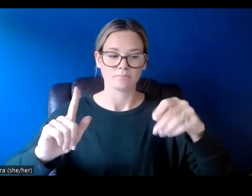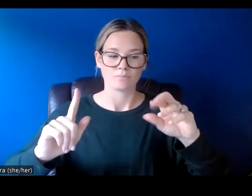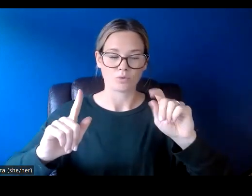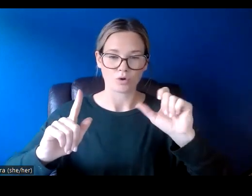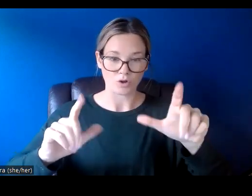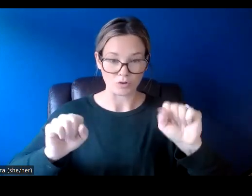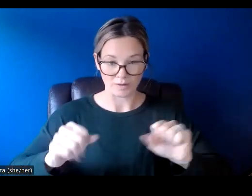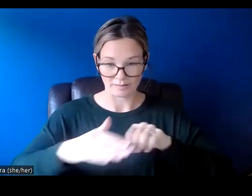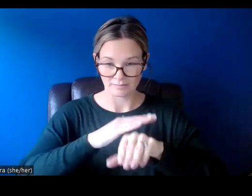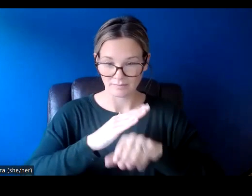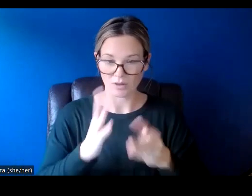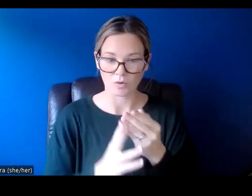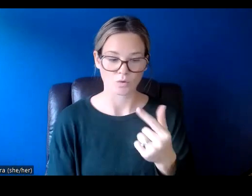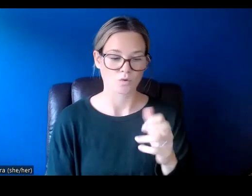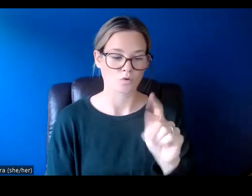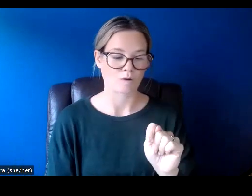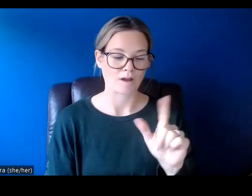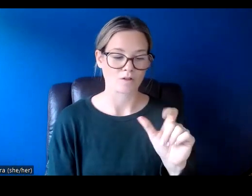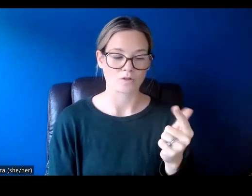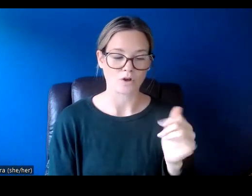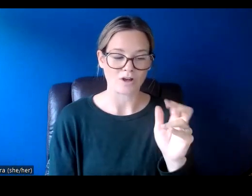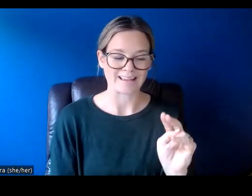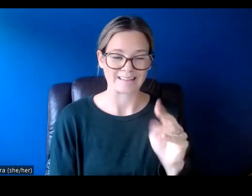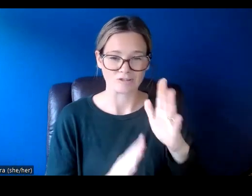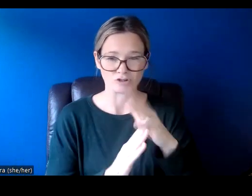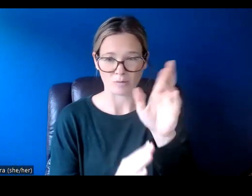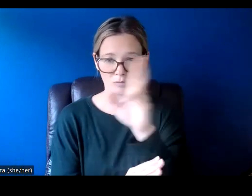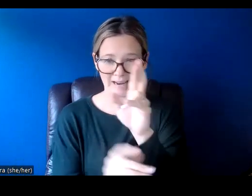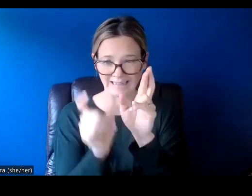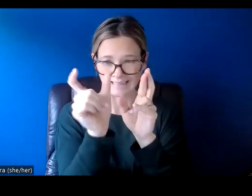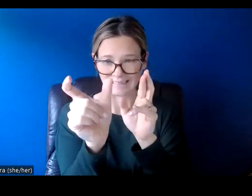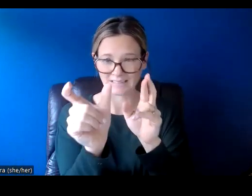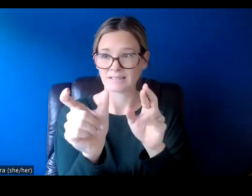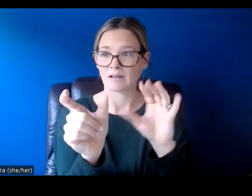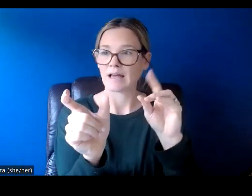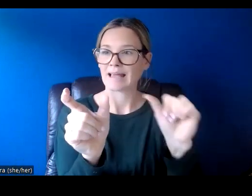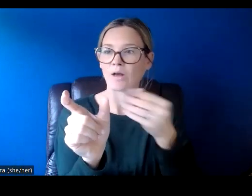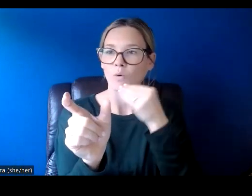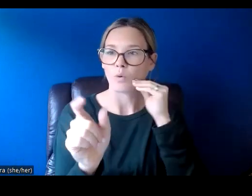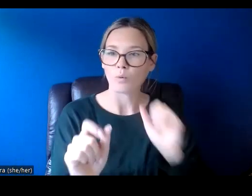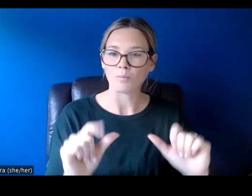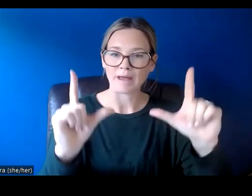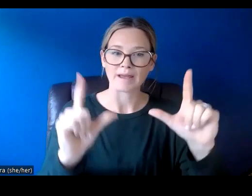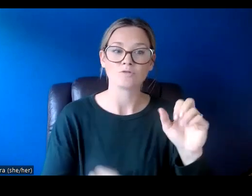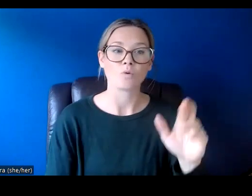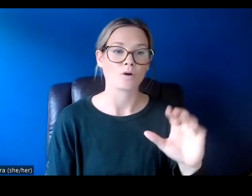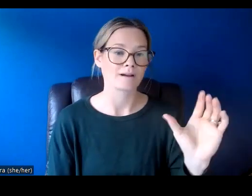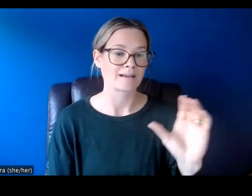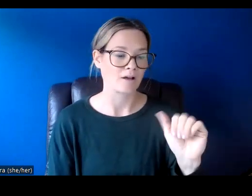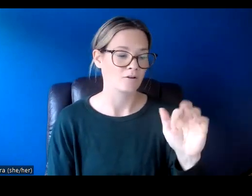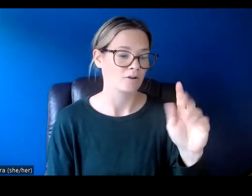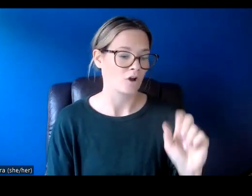to access the interface through the grant login button, the top right corner of the CADA homepage or at calvaryartsdevelopment